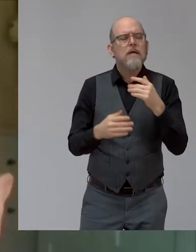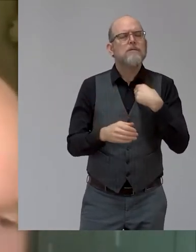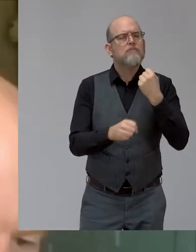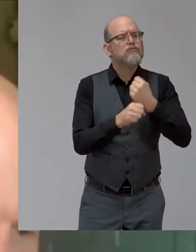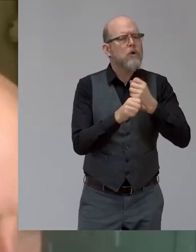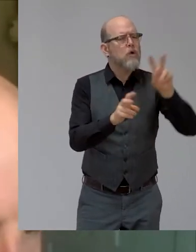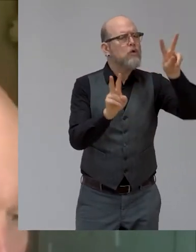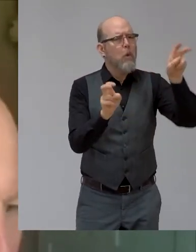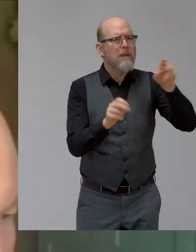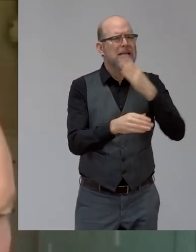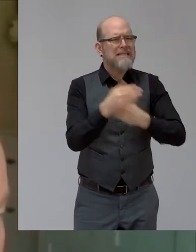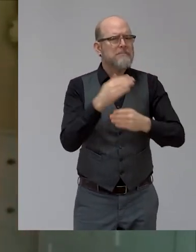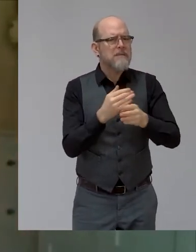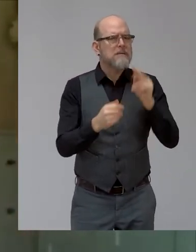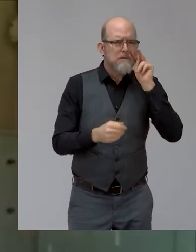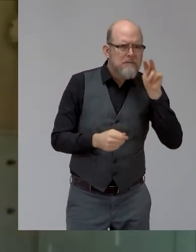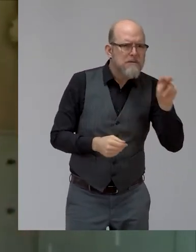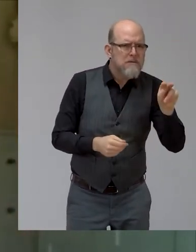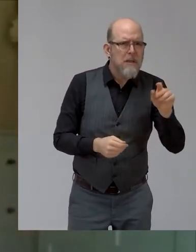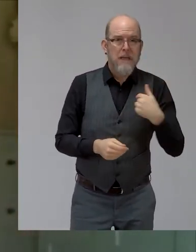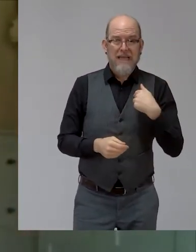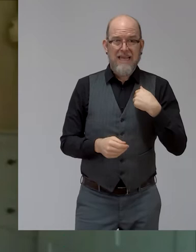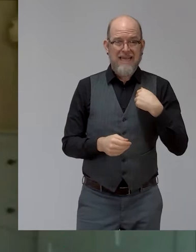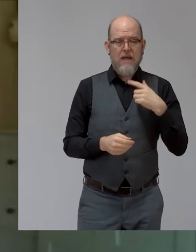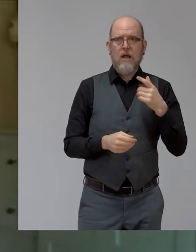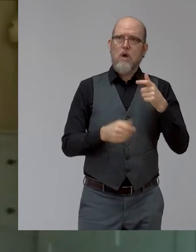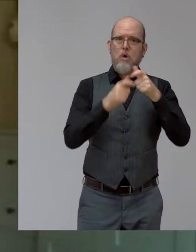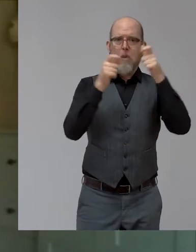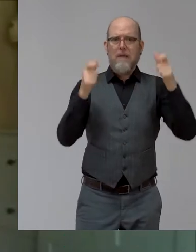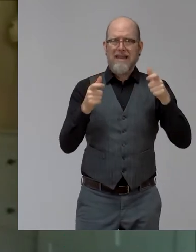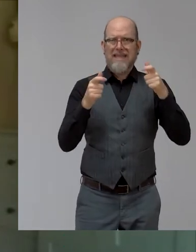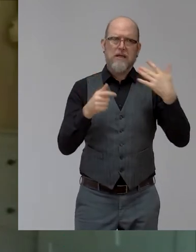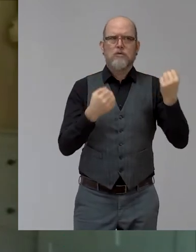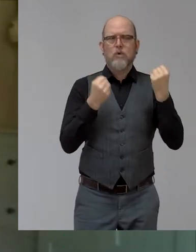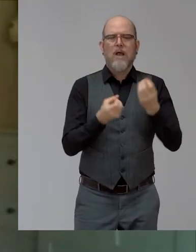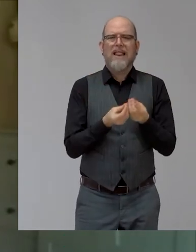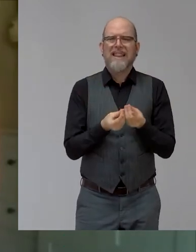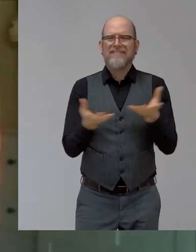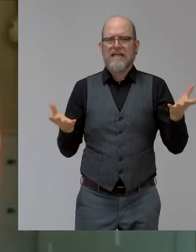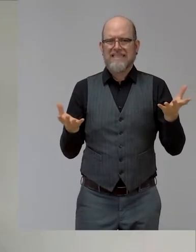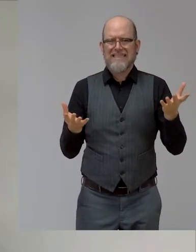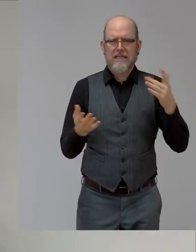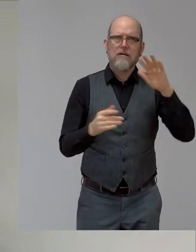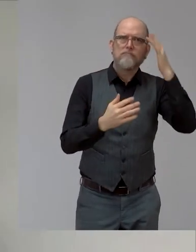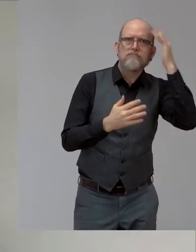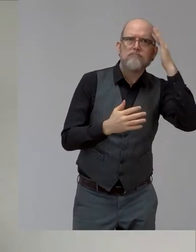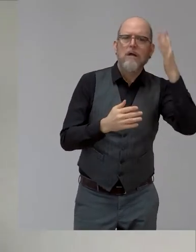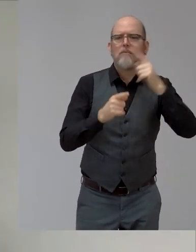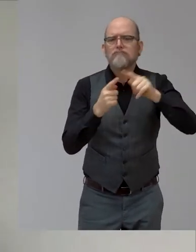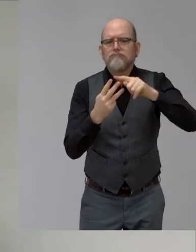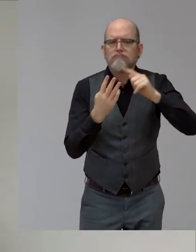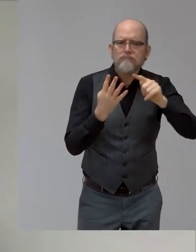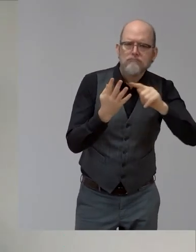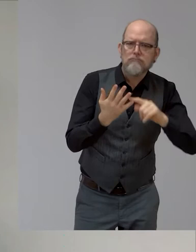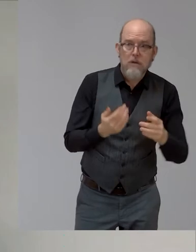I think, ahead of the game, ahead of most companies on diversity as a general rule. Um, we've done. Why is that? Is that you, or is that